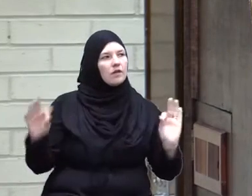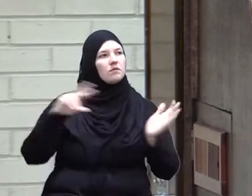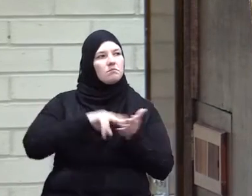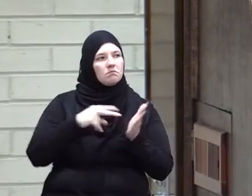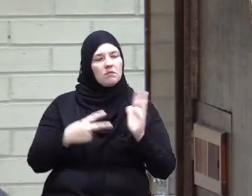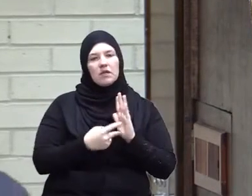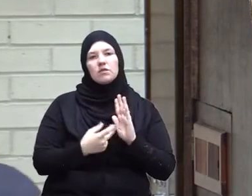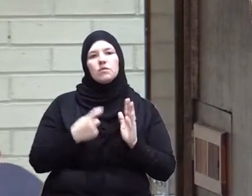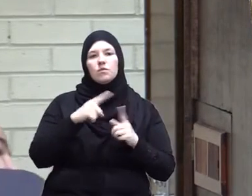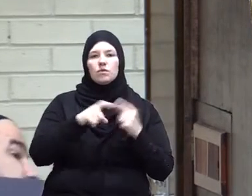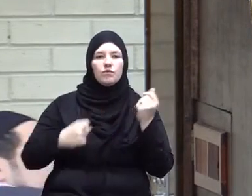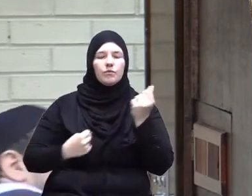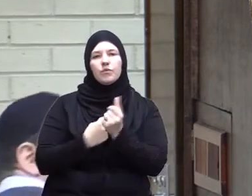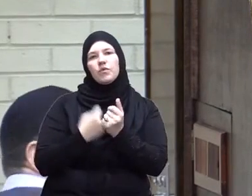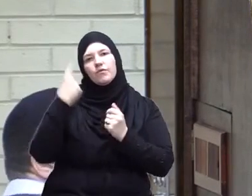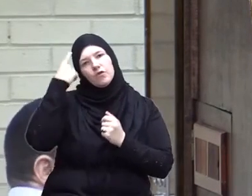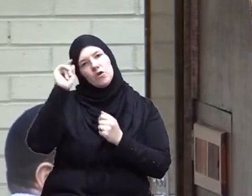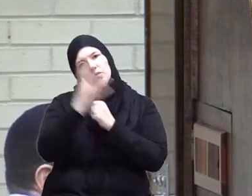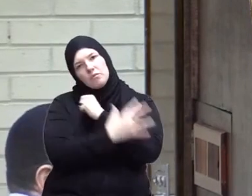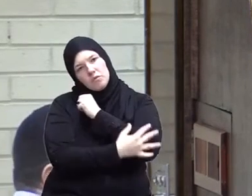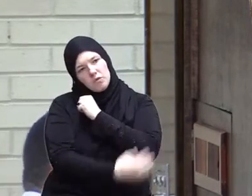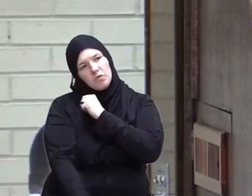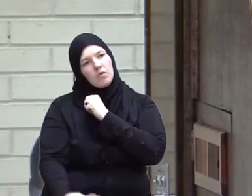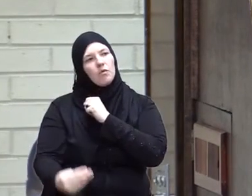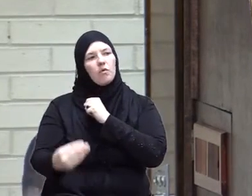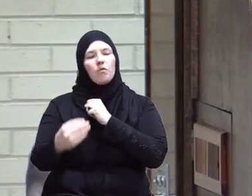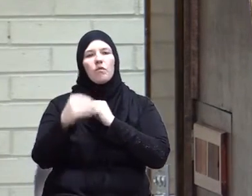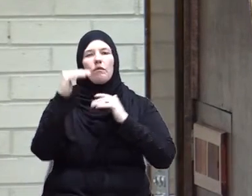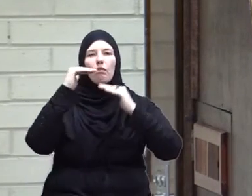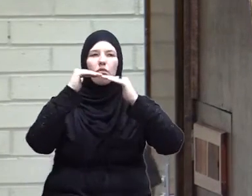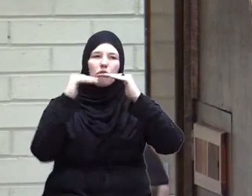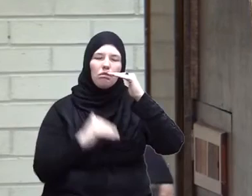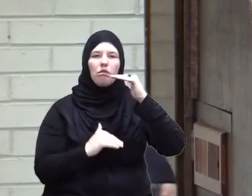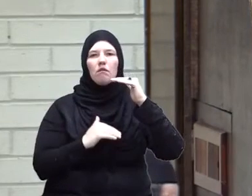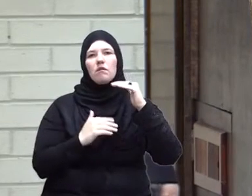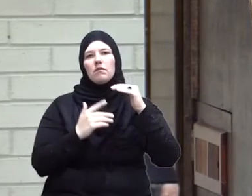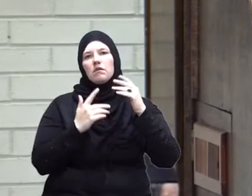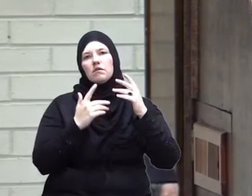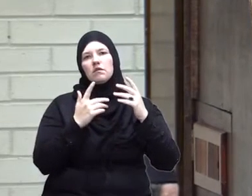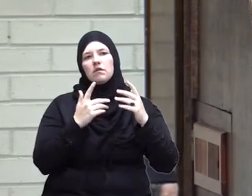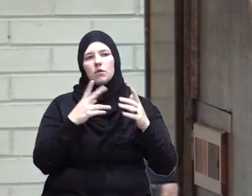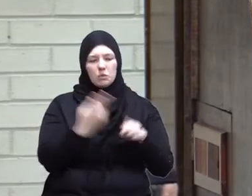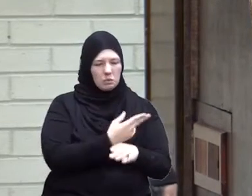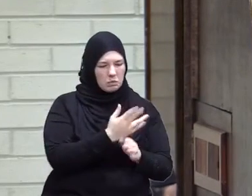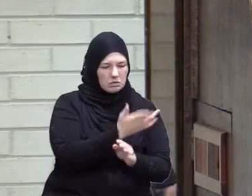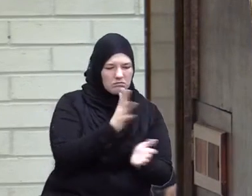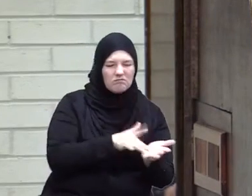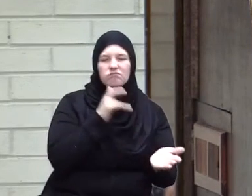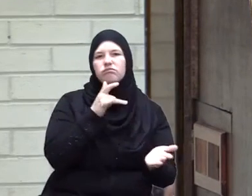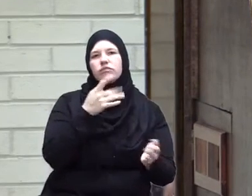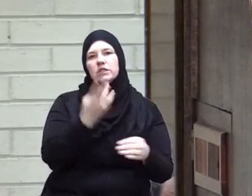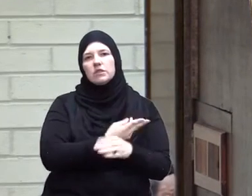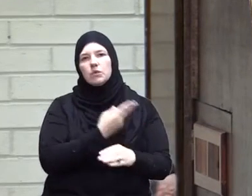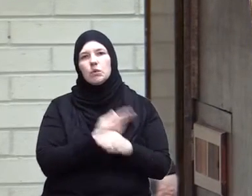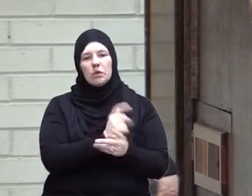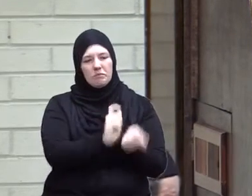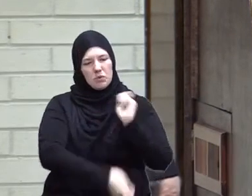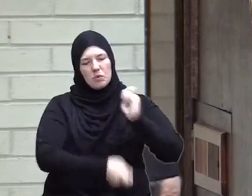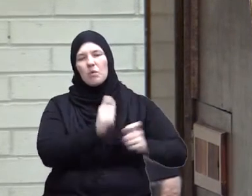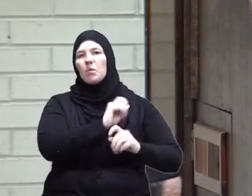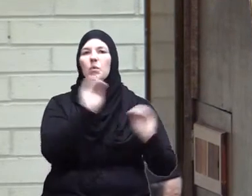it was meant to stand for the poor the underprivileged the exploited the manipulated